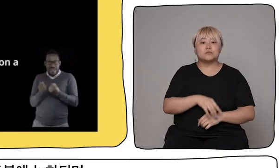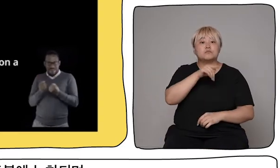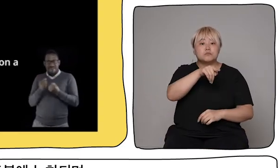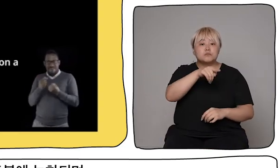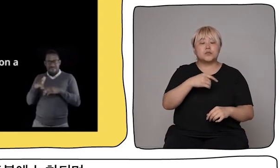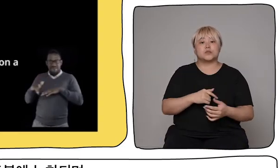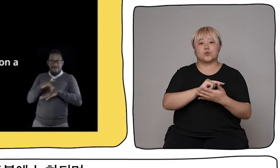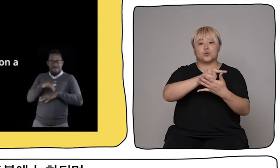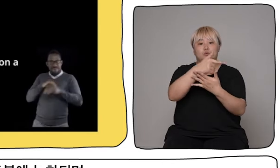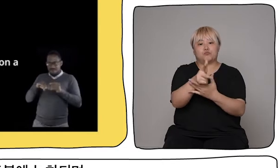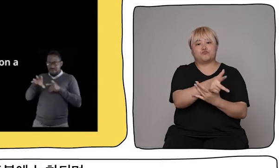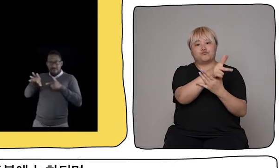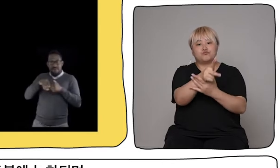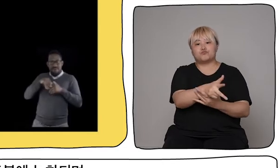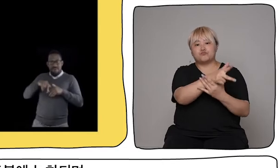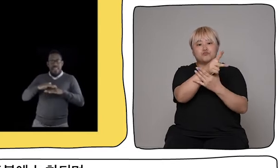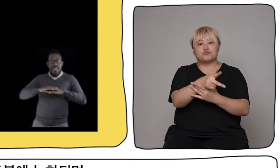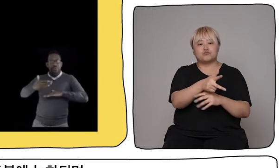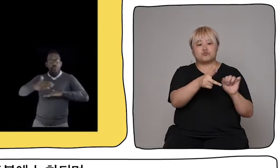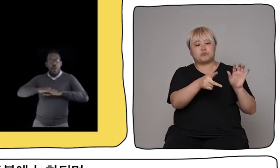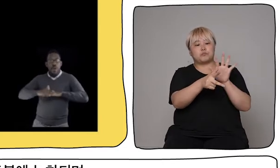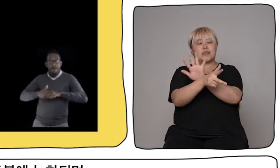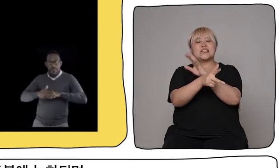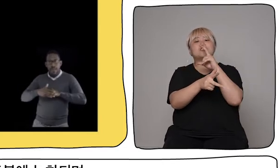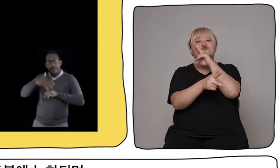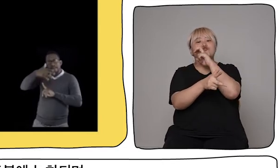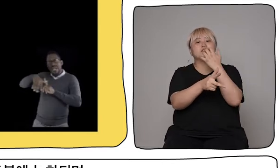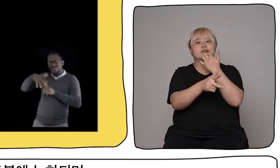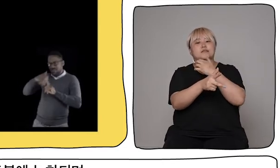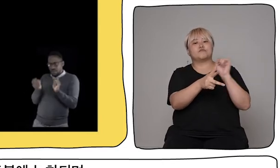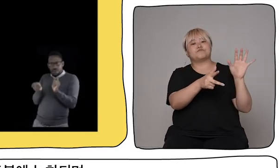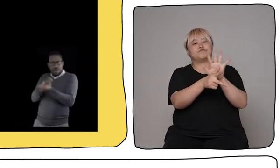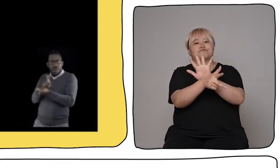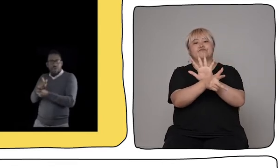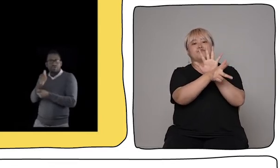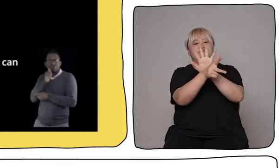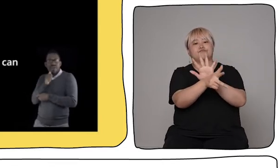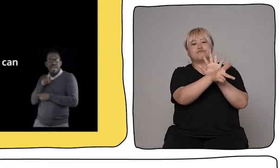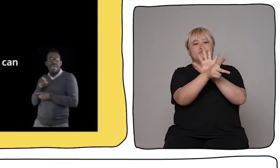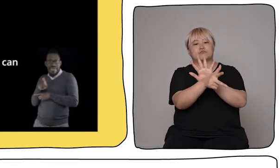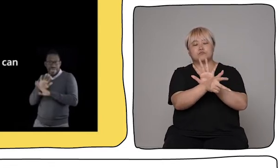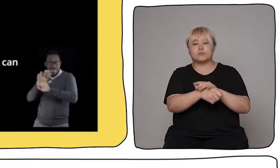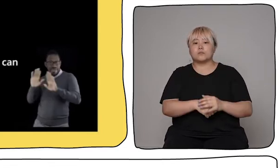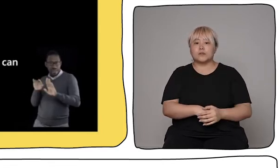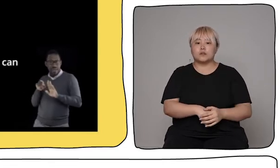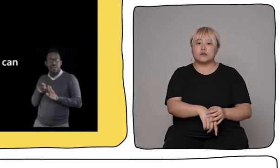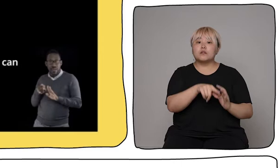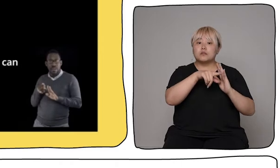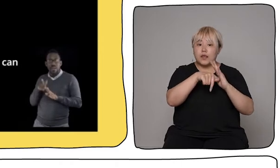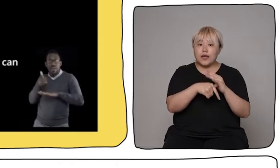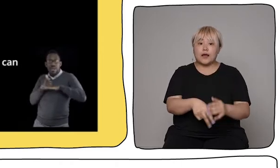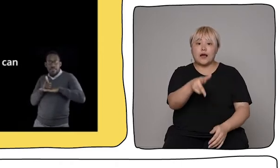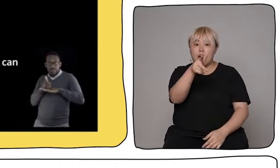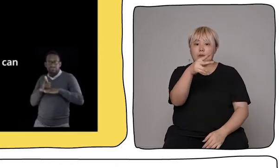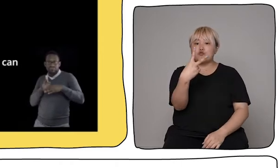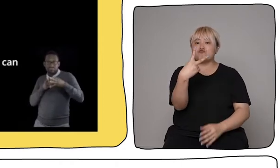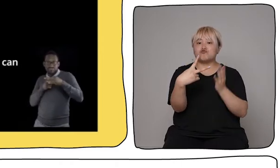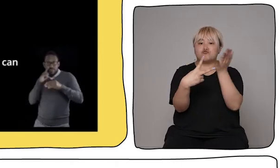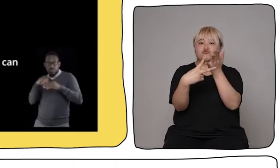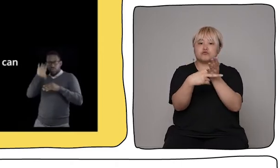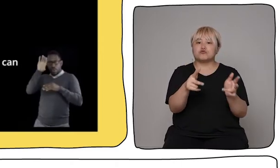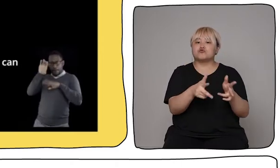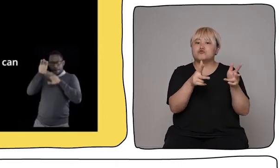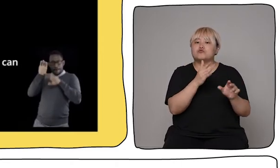recorded on a laptop. The background were placed with a grey void. This camera films them in two different ways which we can see